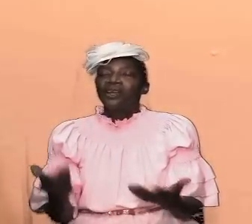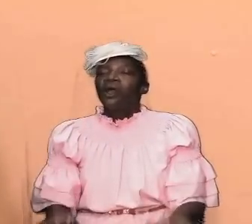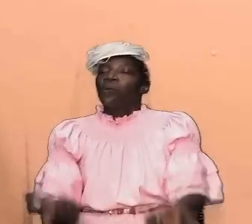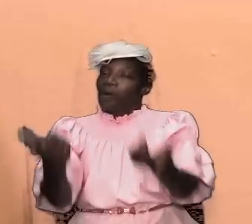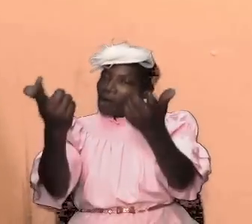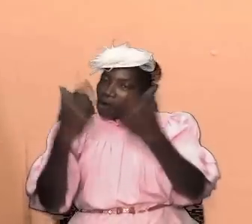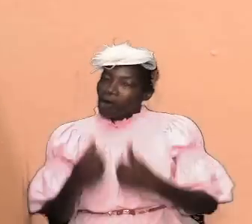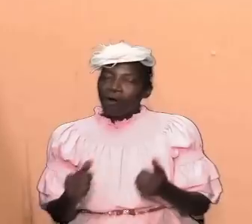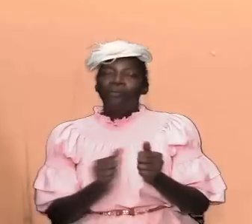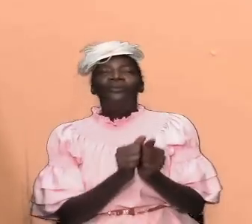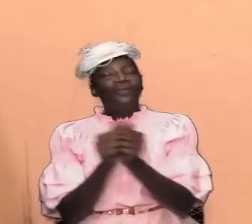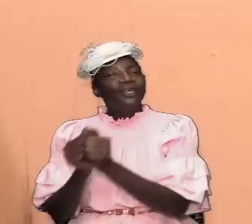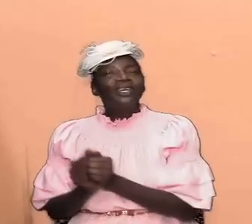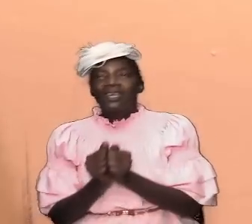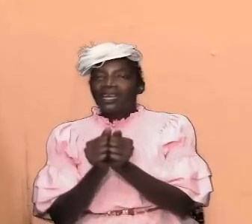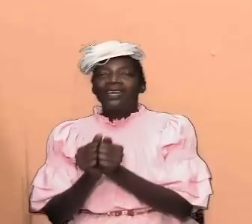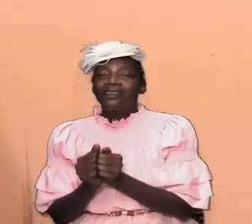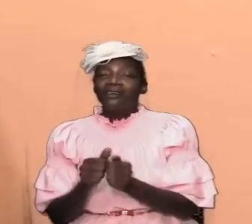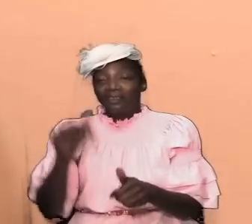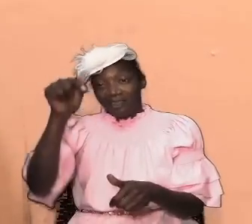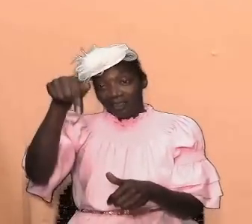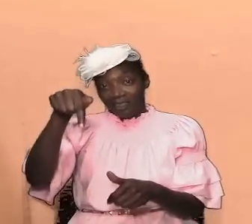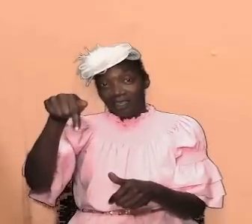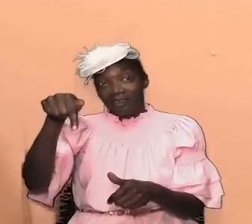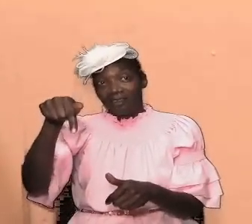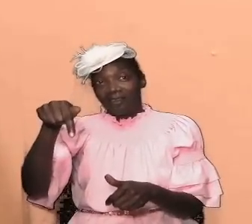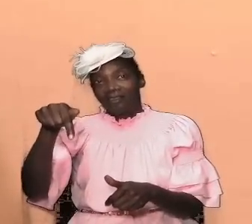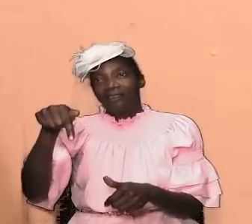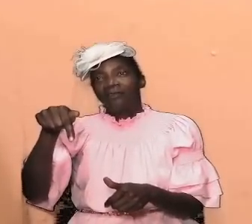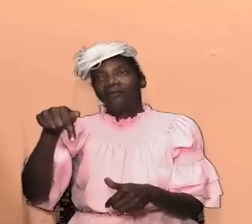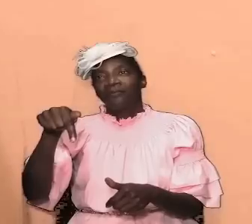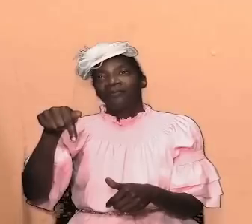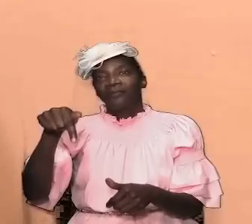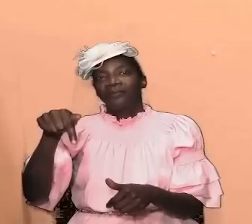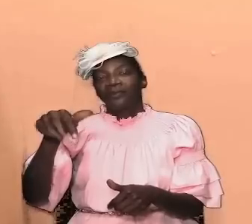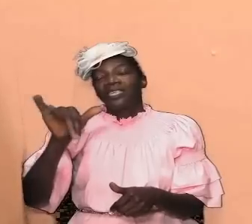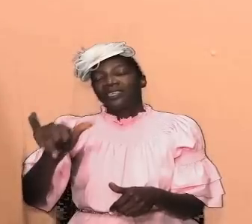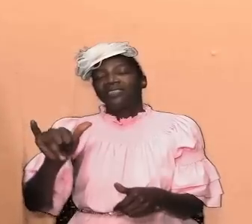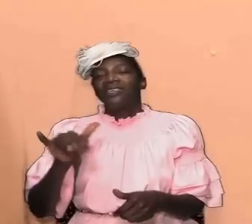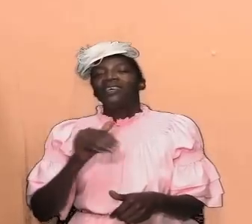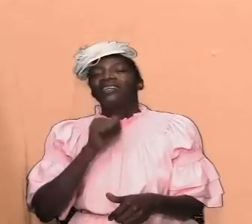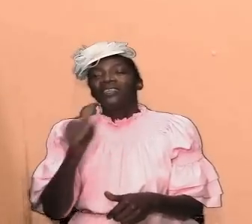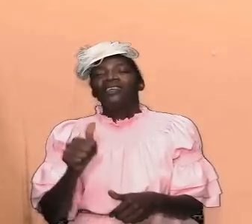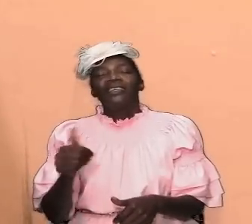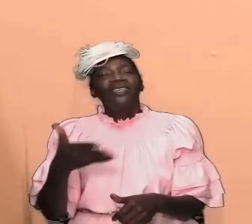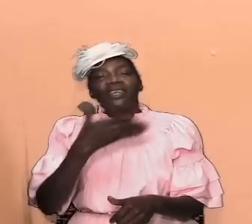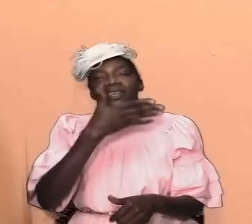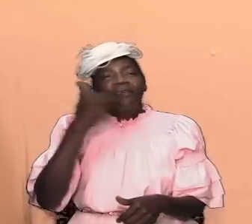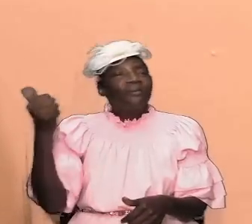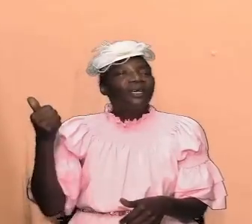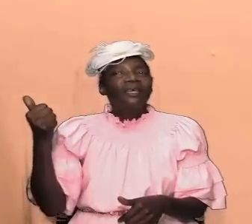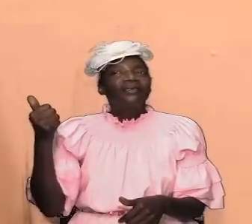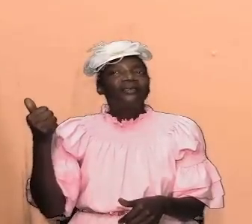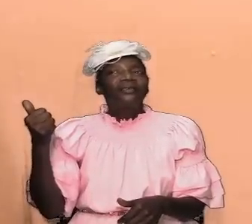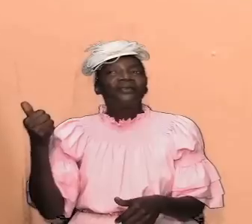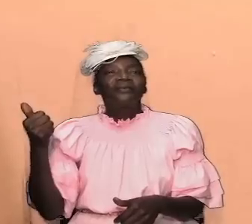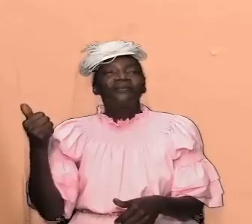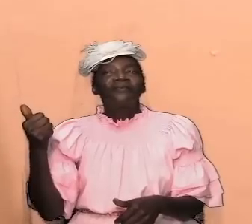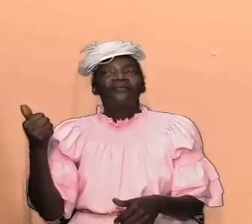together amen like this and of course this is still not the best of